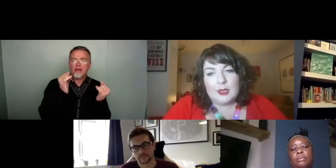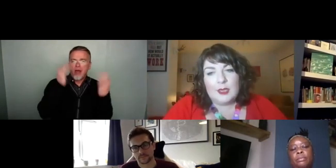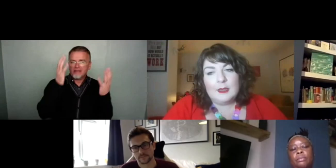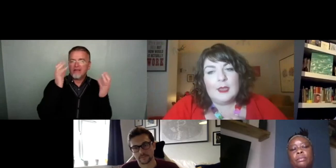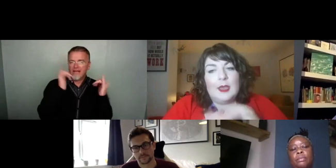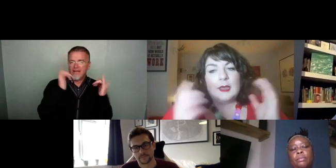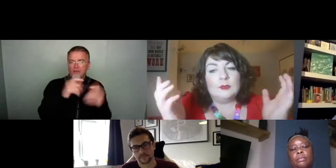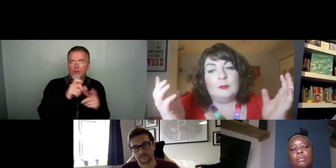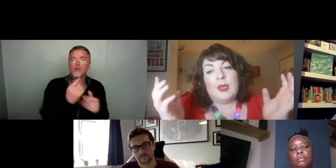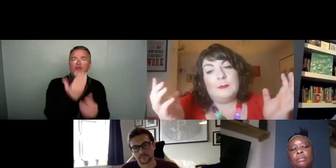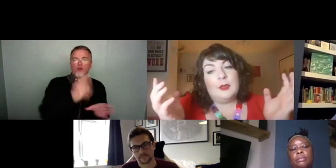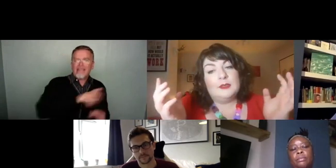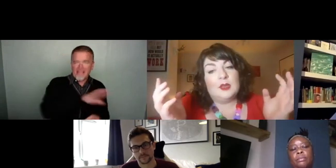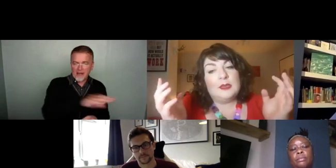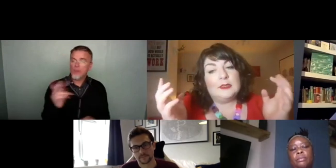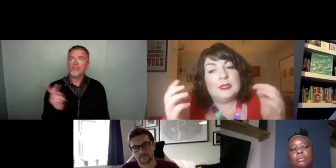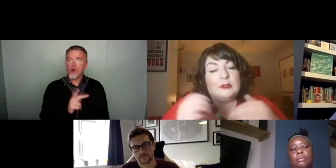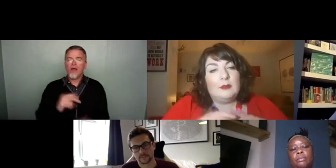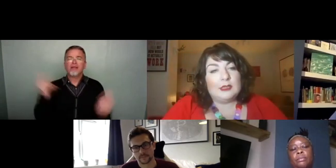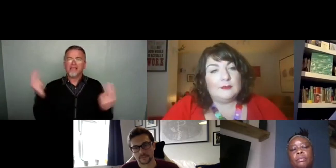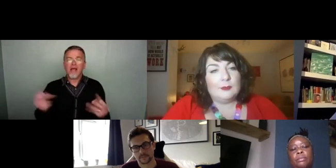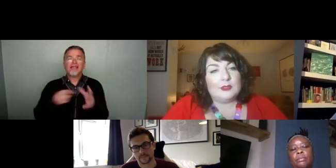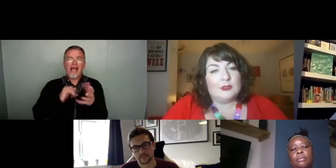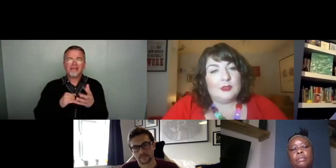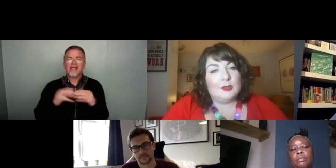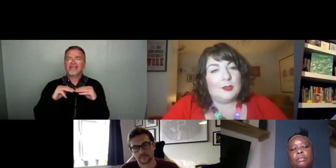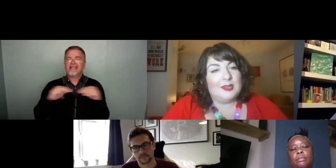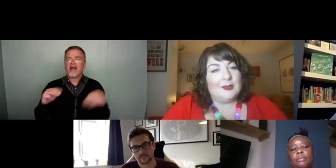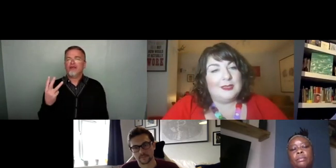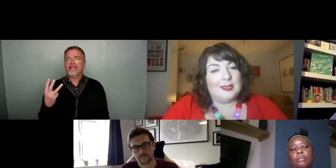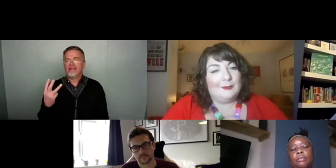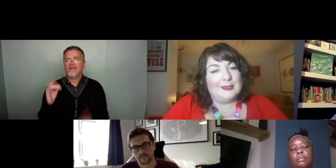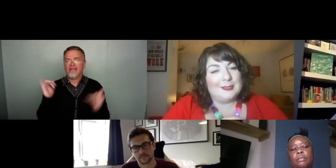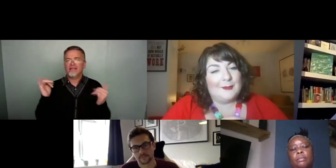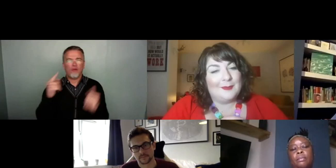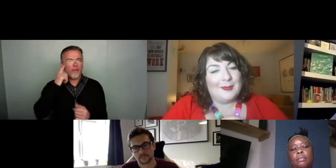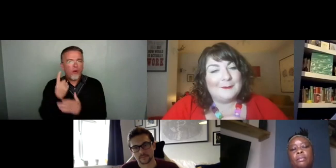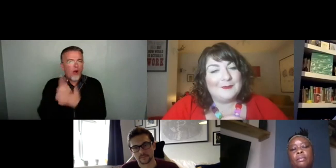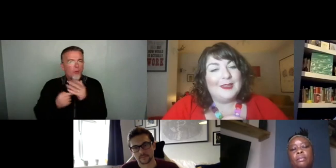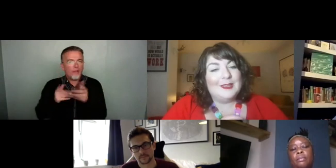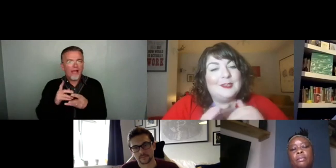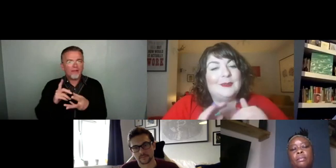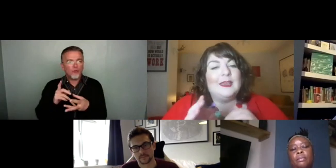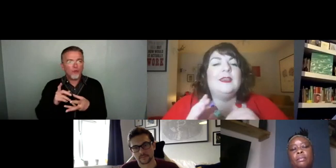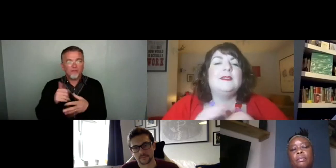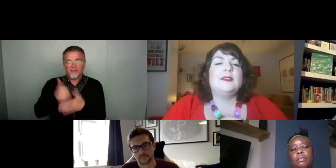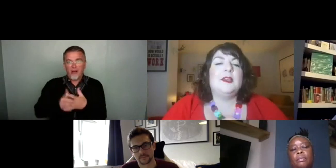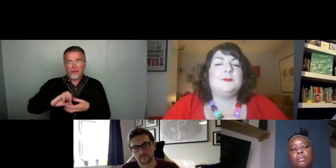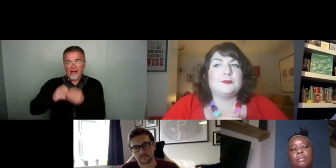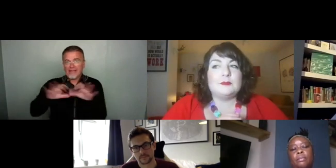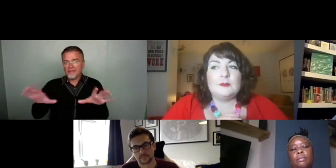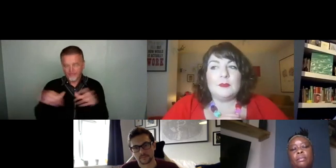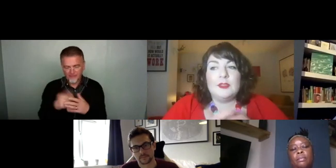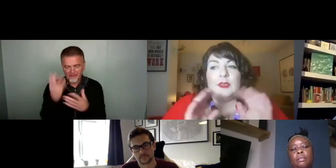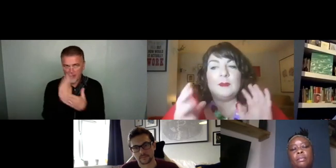in the new year. And they're both designed as tier three festivals, because we thought that was the only safe way to go about doing it. And so